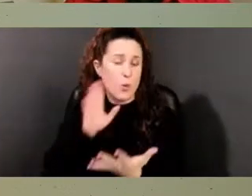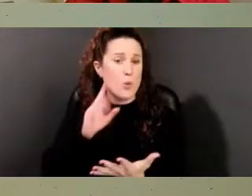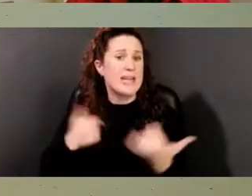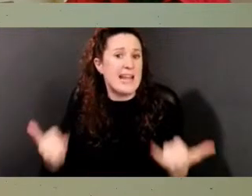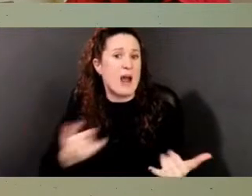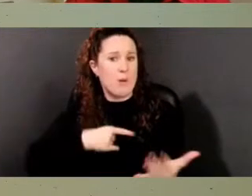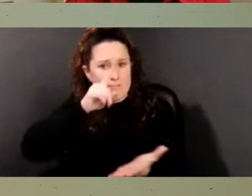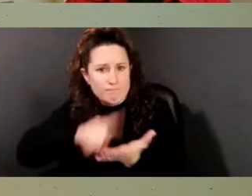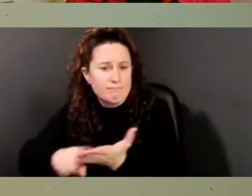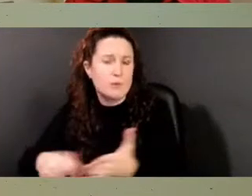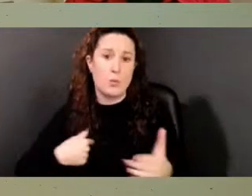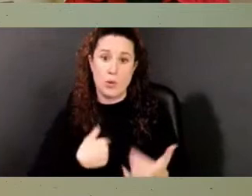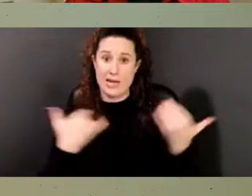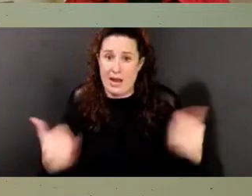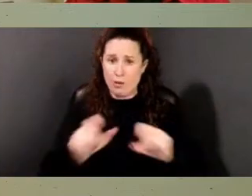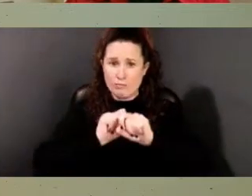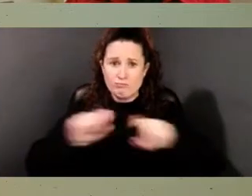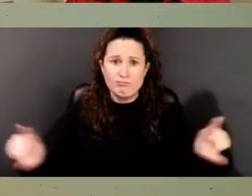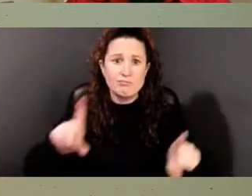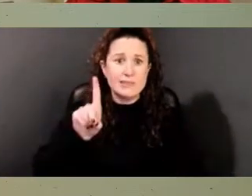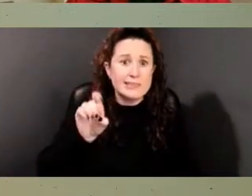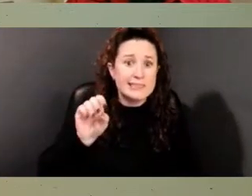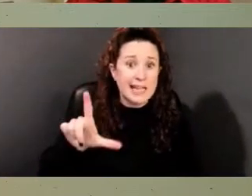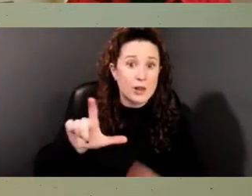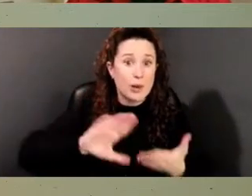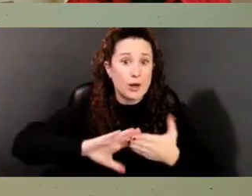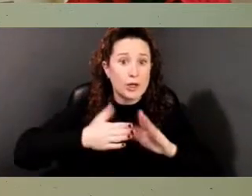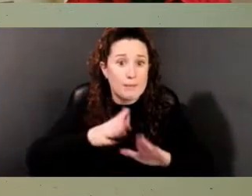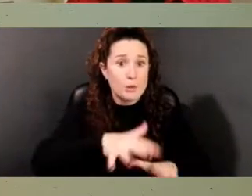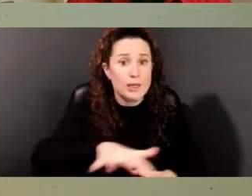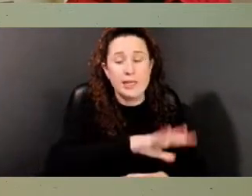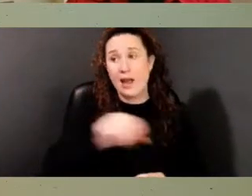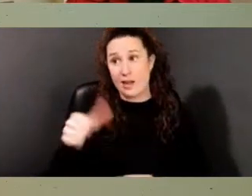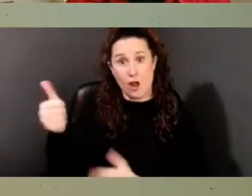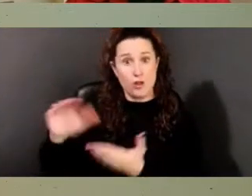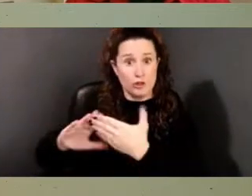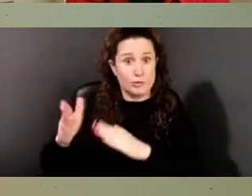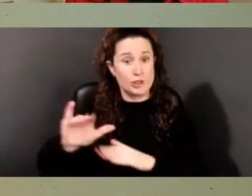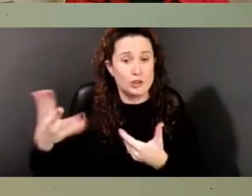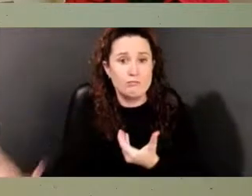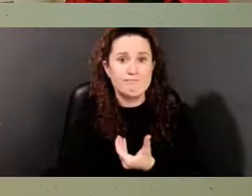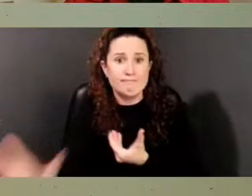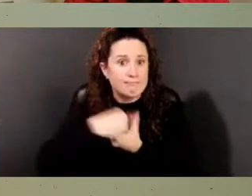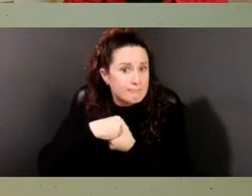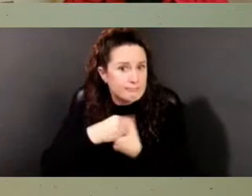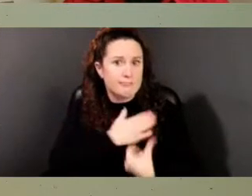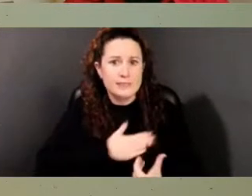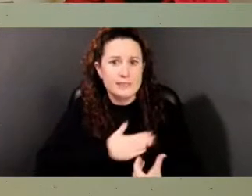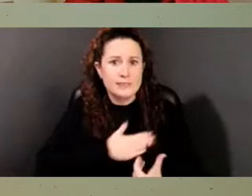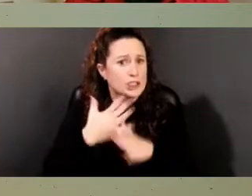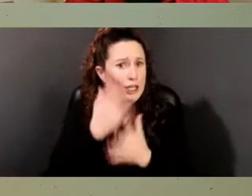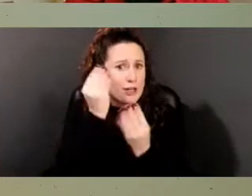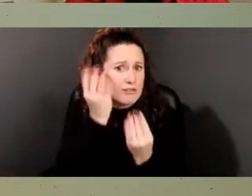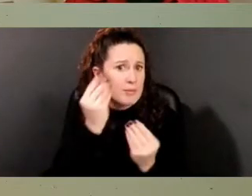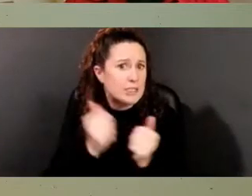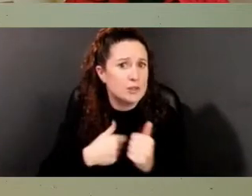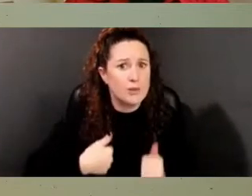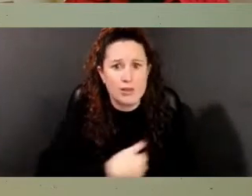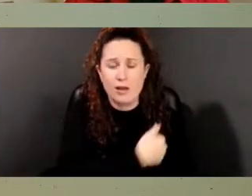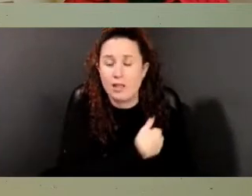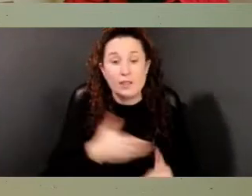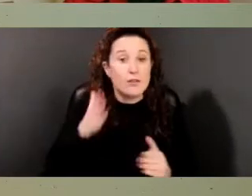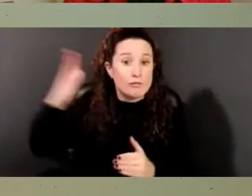Delaware community and other communities to engage with us, to share information with us, to help us make future